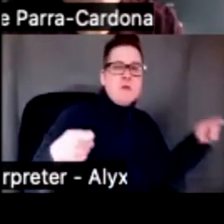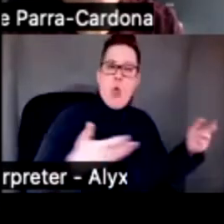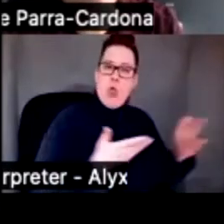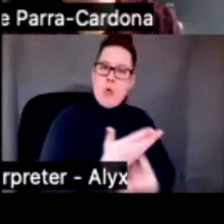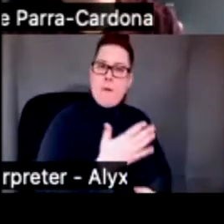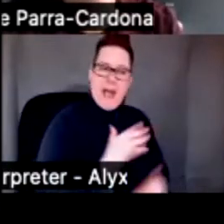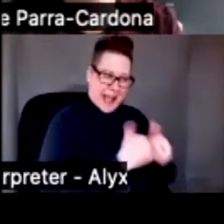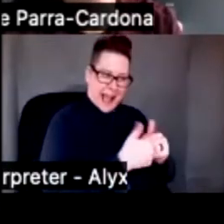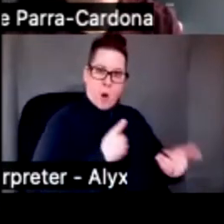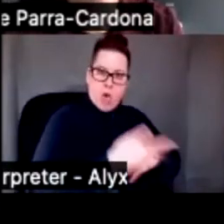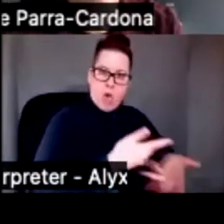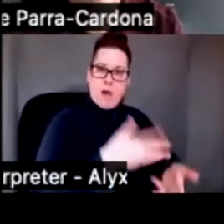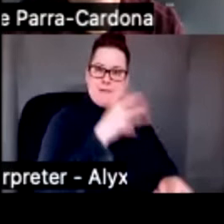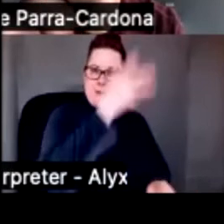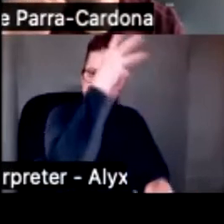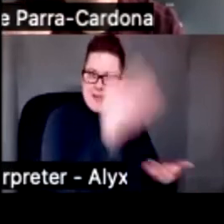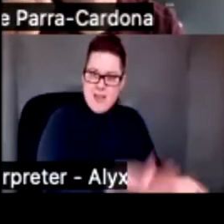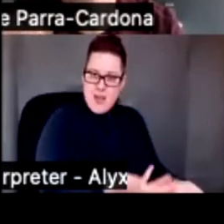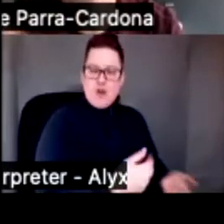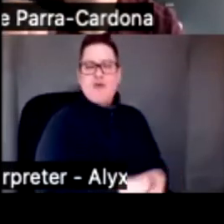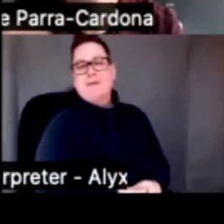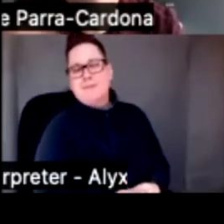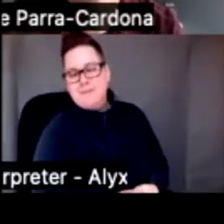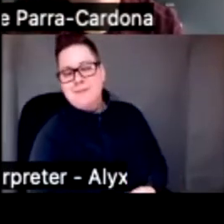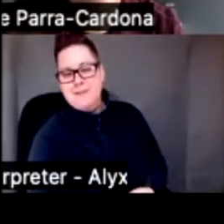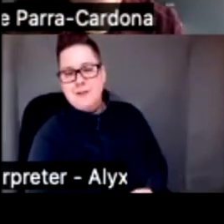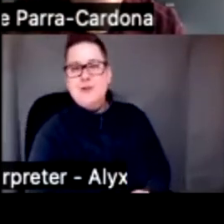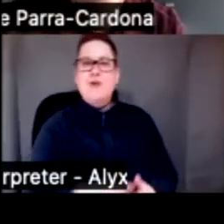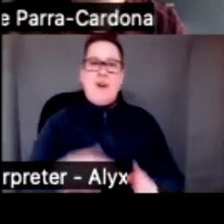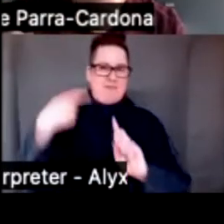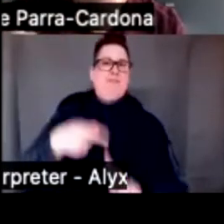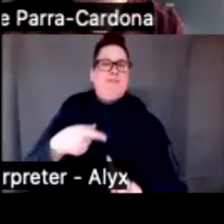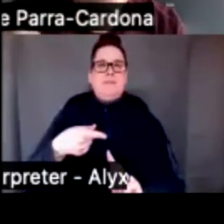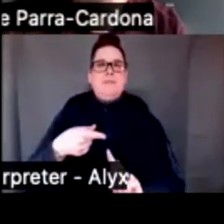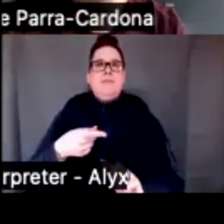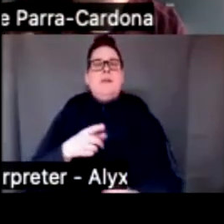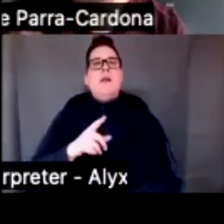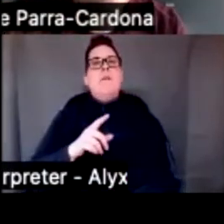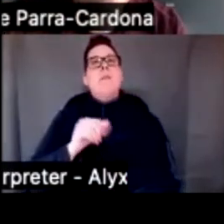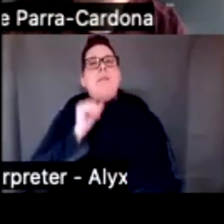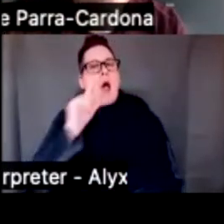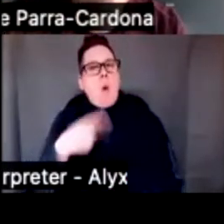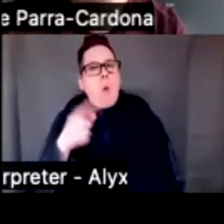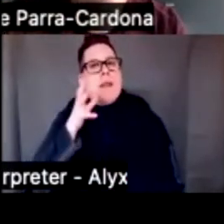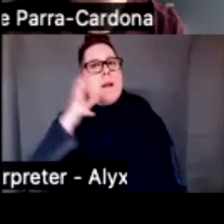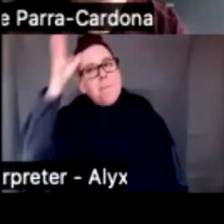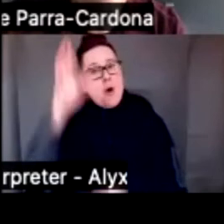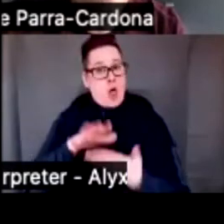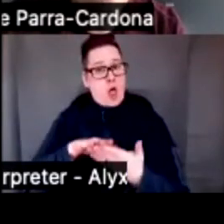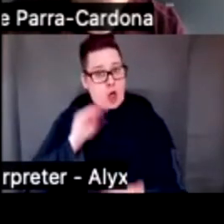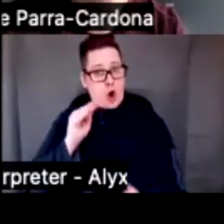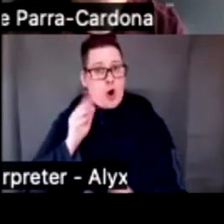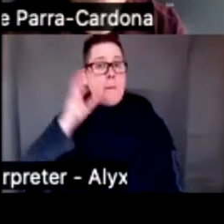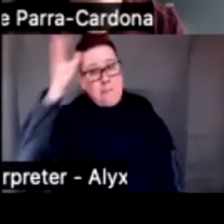practices. So if the core of this finding is that it's not only parents learn parenting